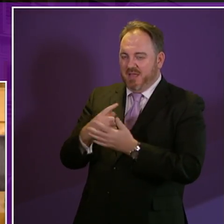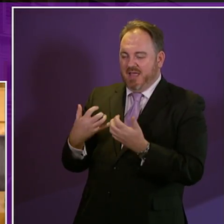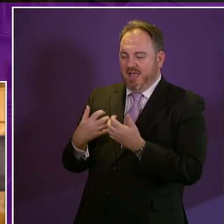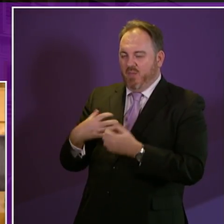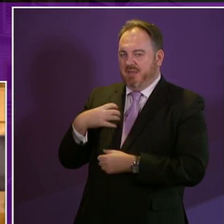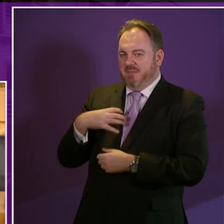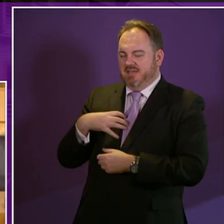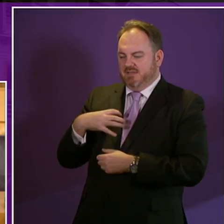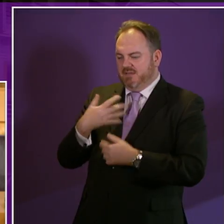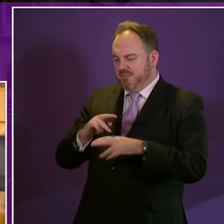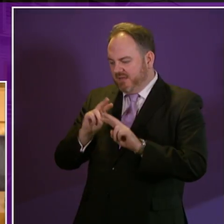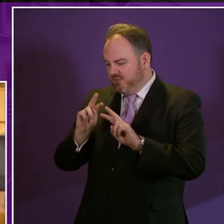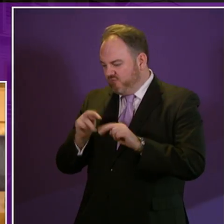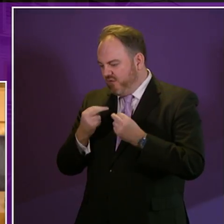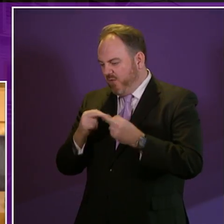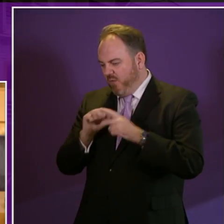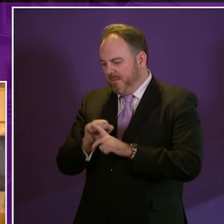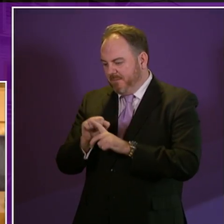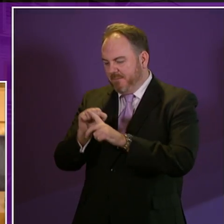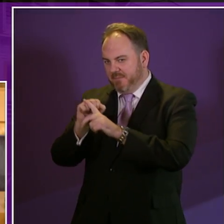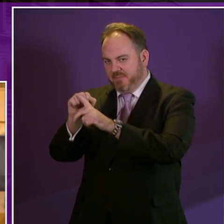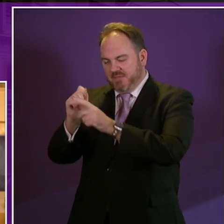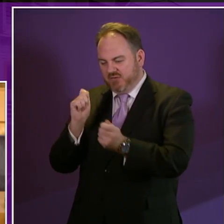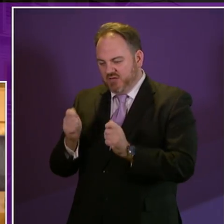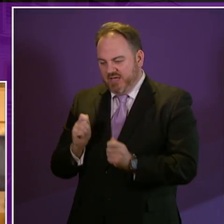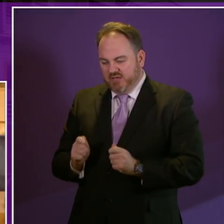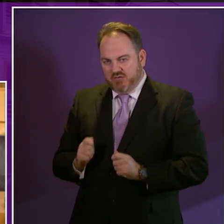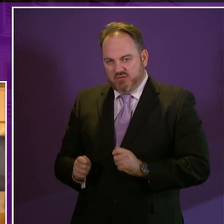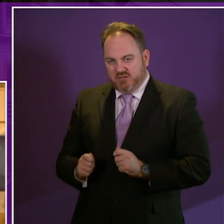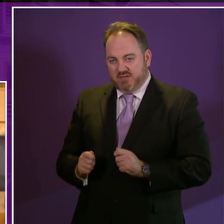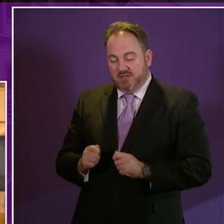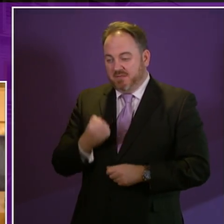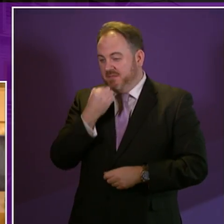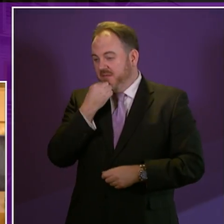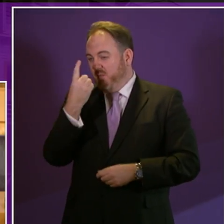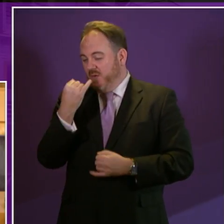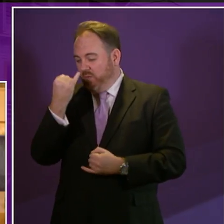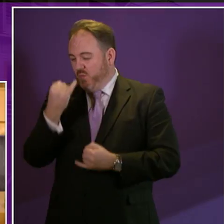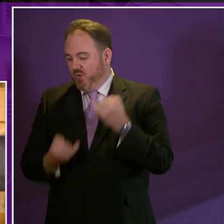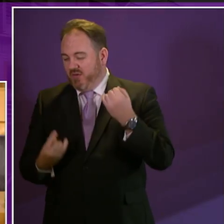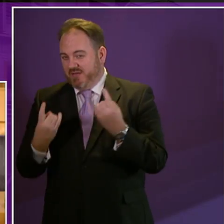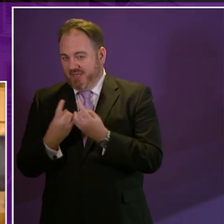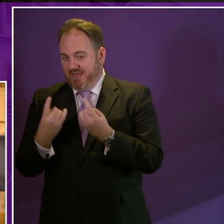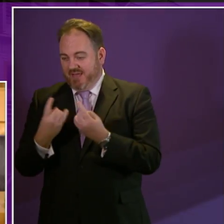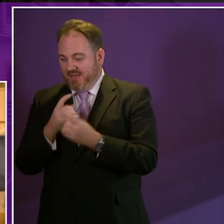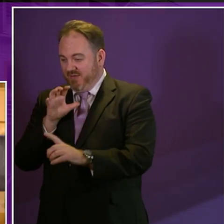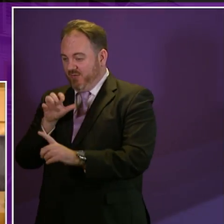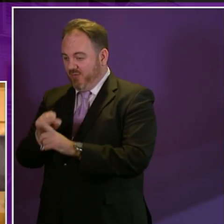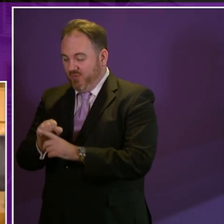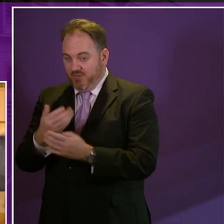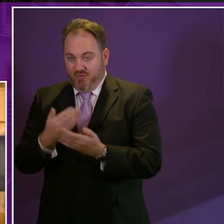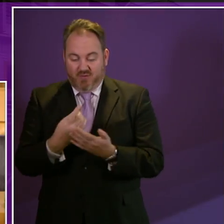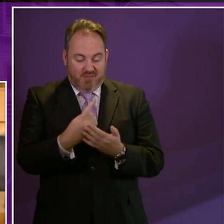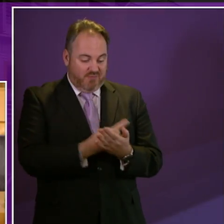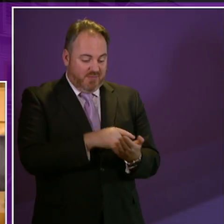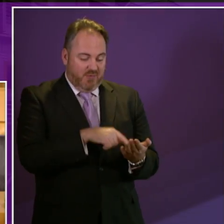those reforms according to the report the worst aspects of these actions contained therein is